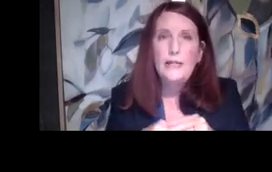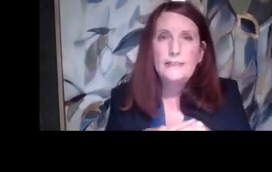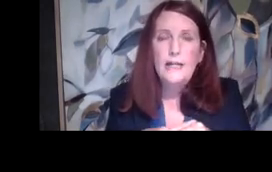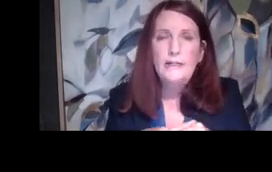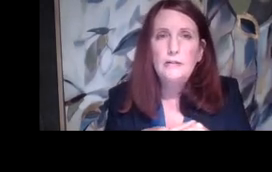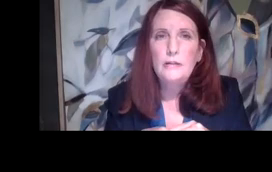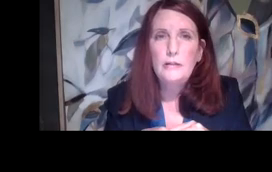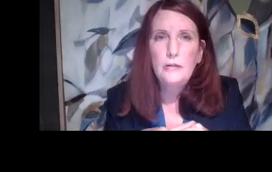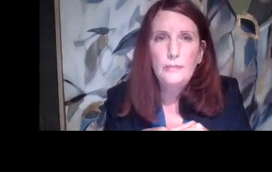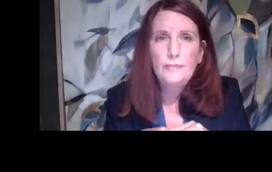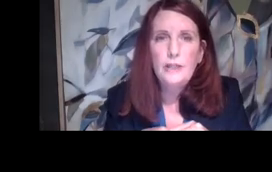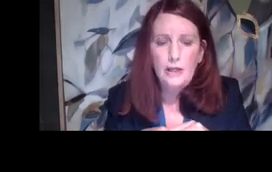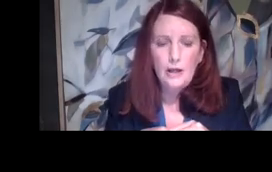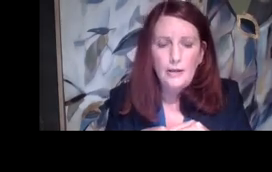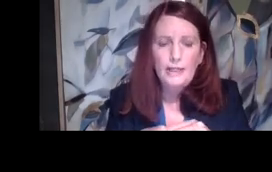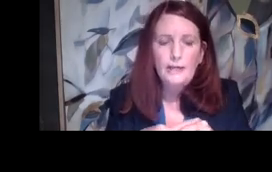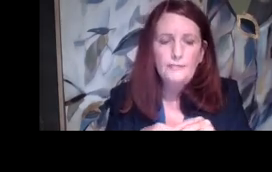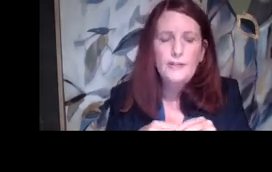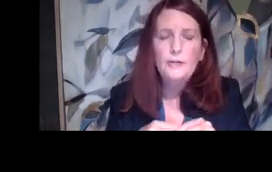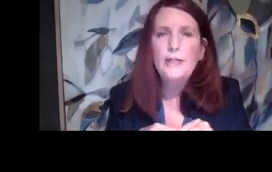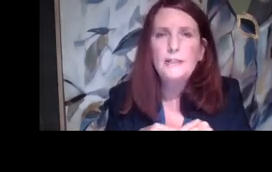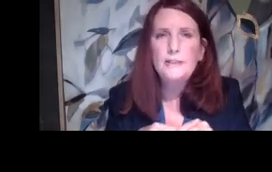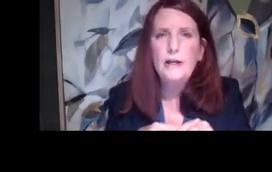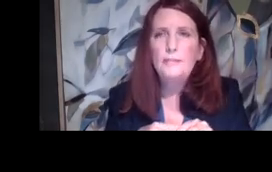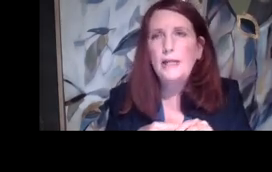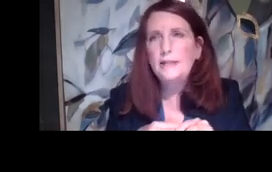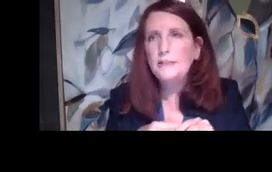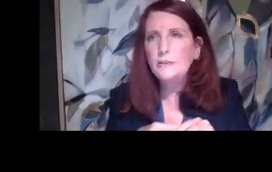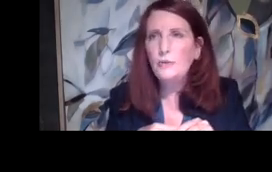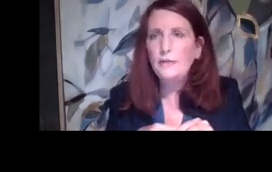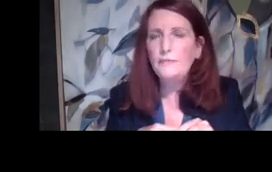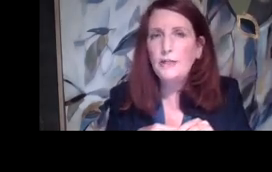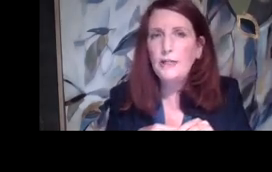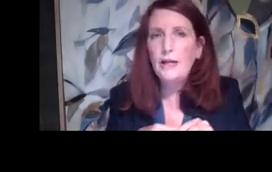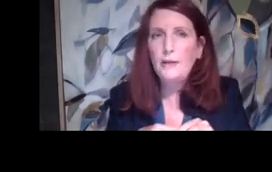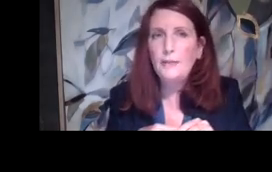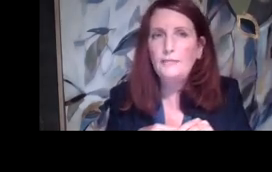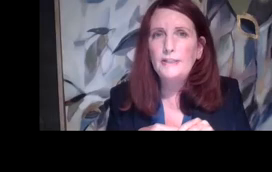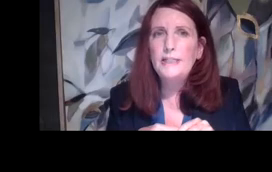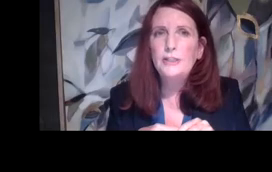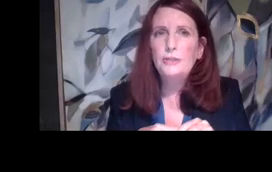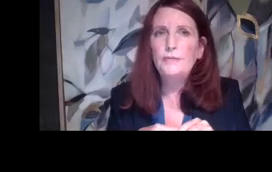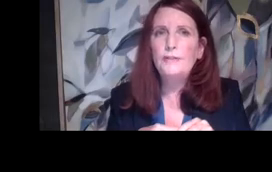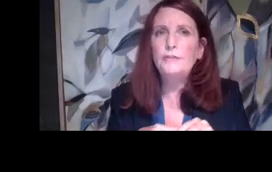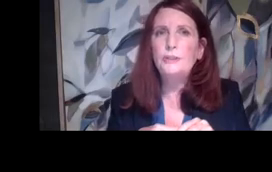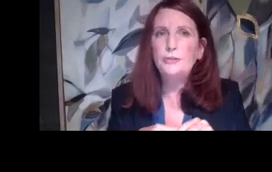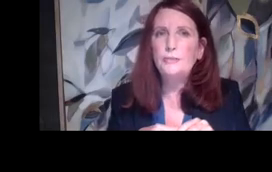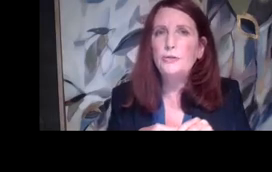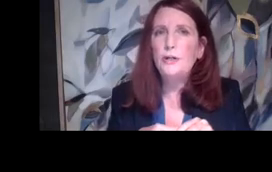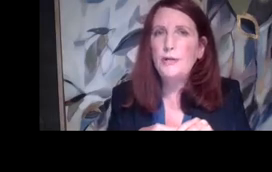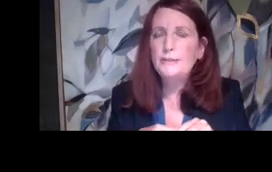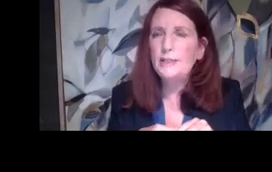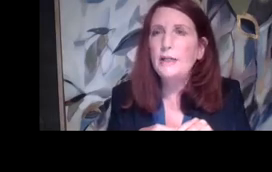Next slide. Um, if there is, um, and this is what, if the, um, investigation reveals